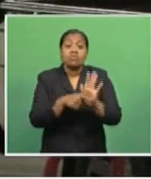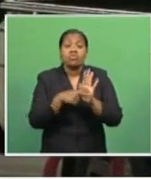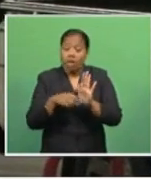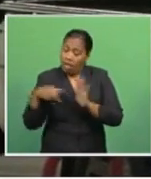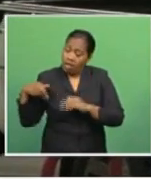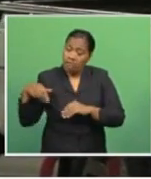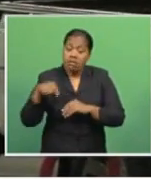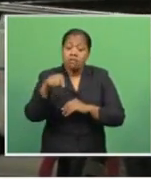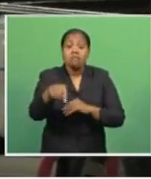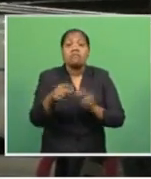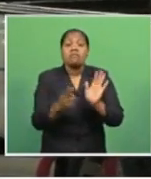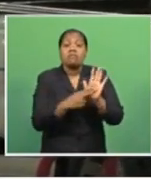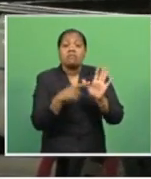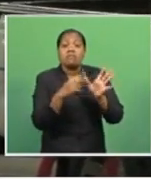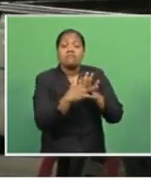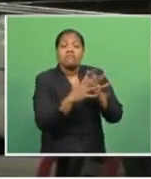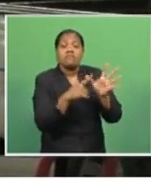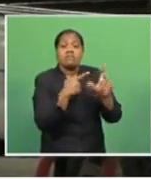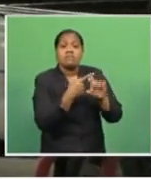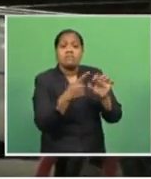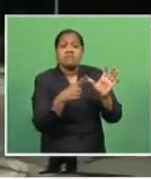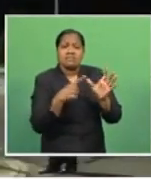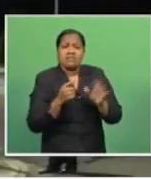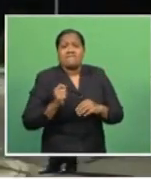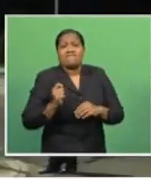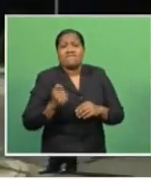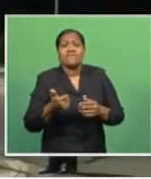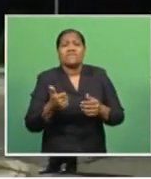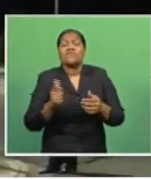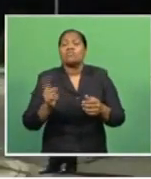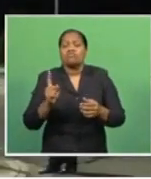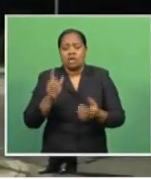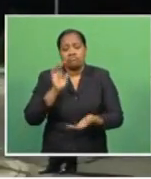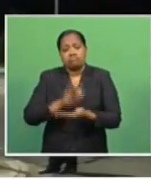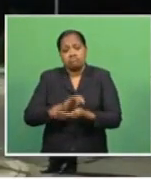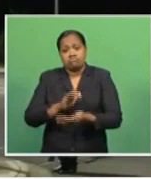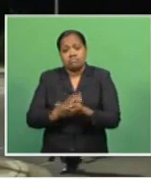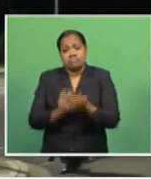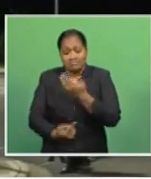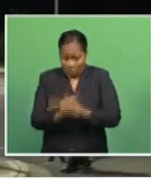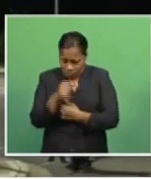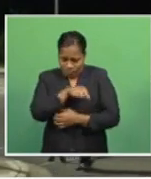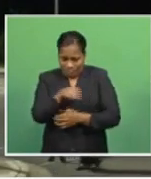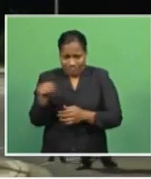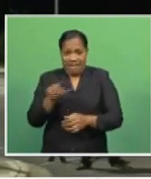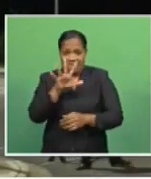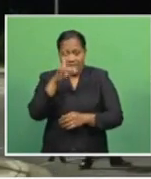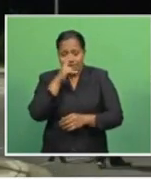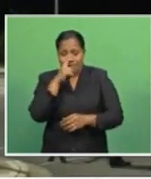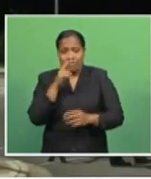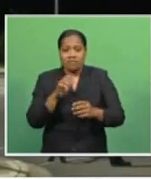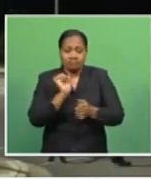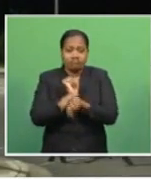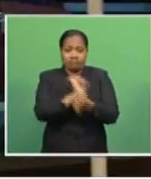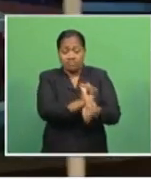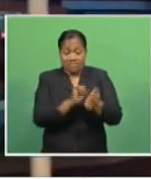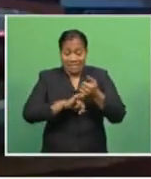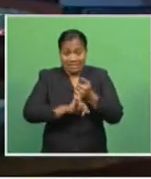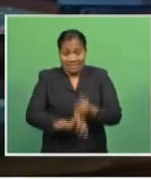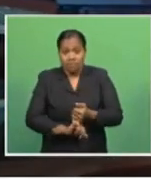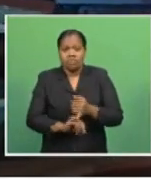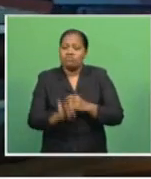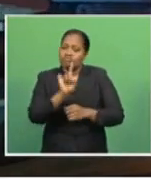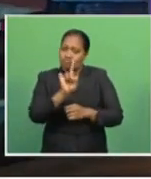following a grog session. They are among the five people arrested in the Western Division. The Southern Division recorded one